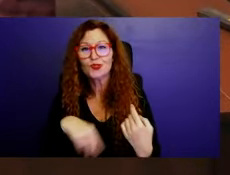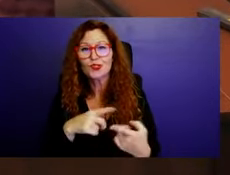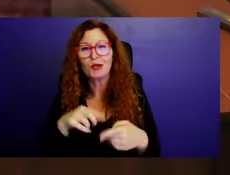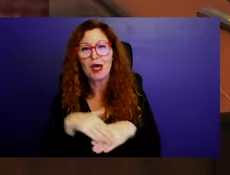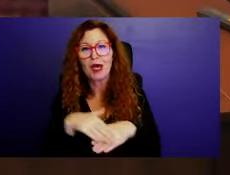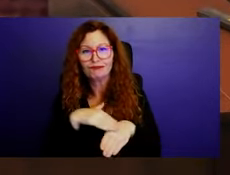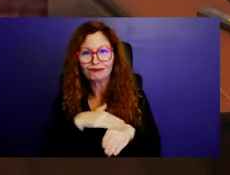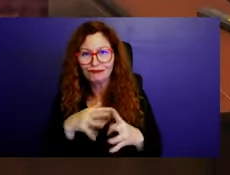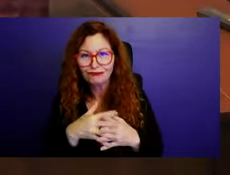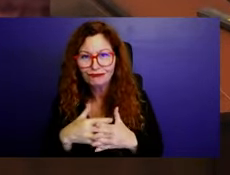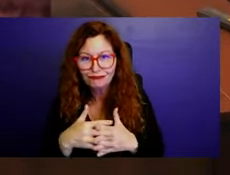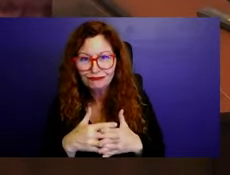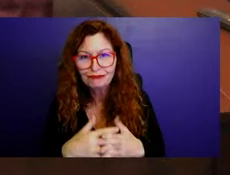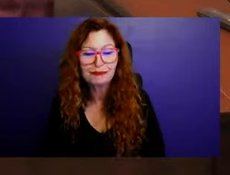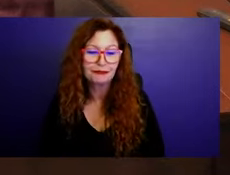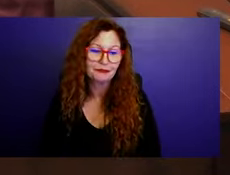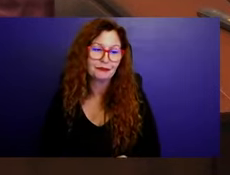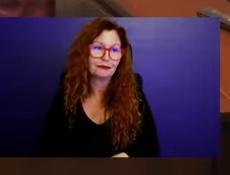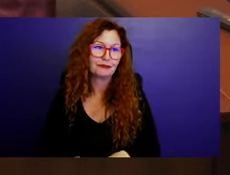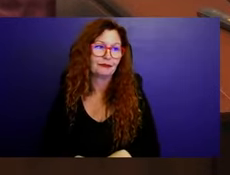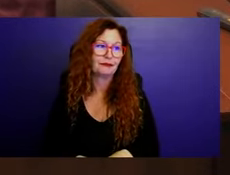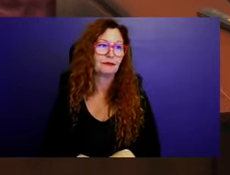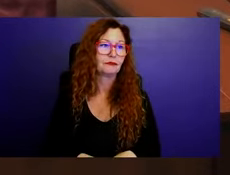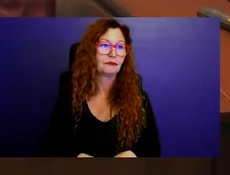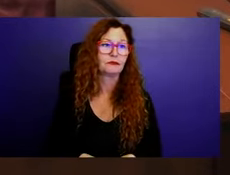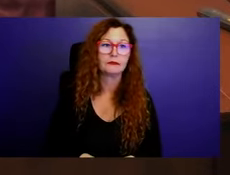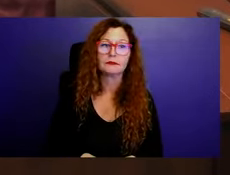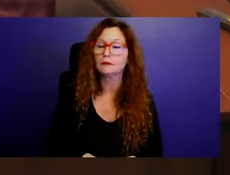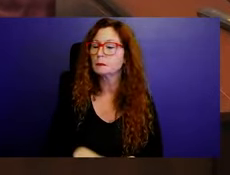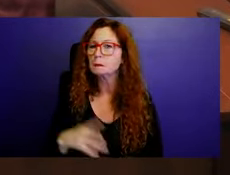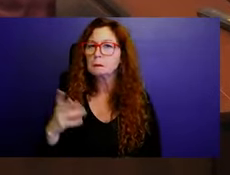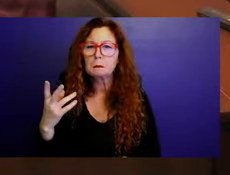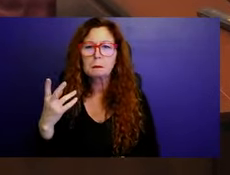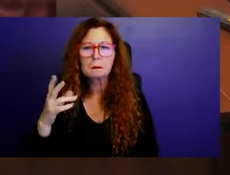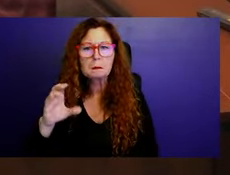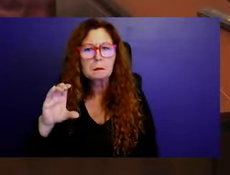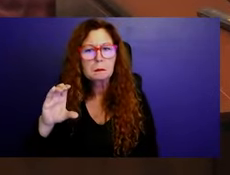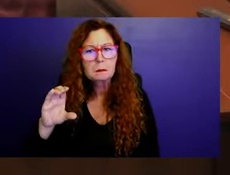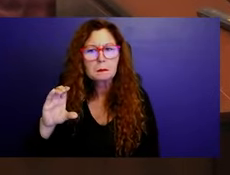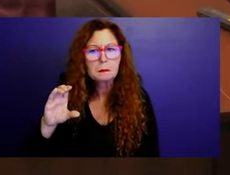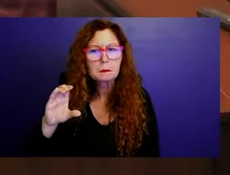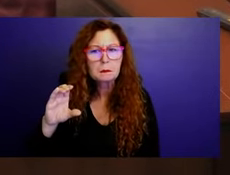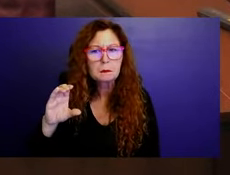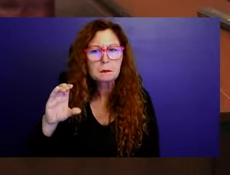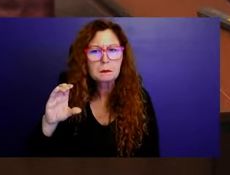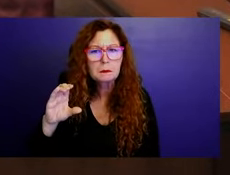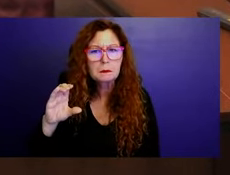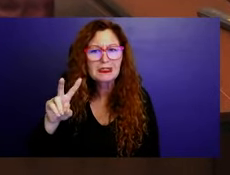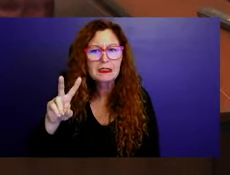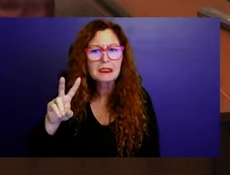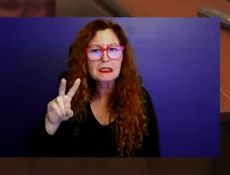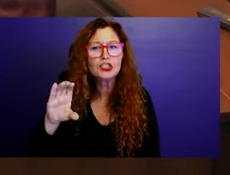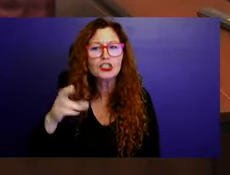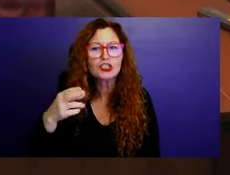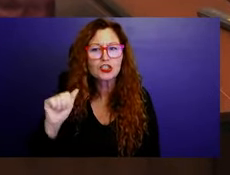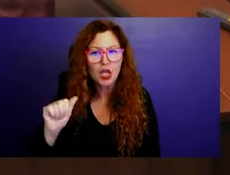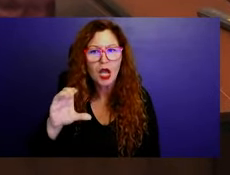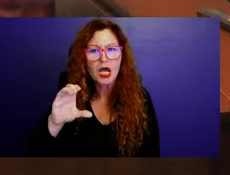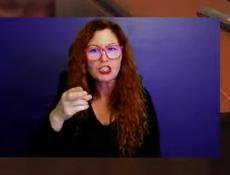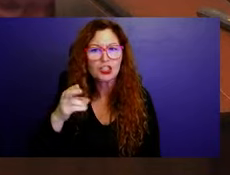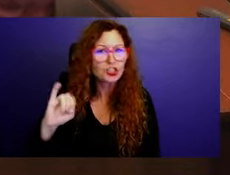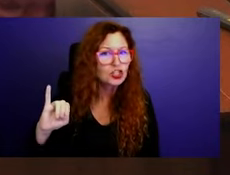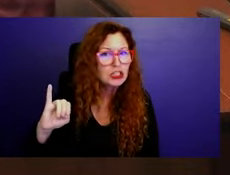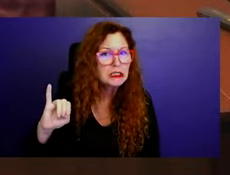The Chachi village that was dedicated this weekend, those individuals come from Ecuador. They were